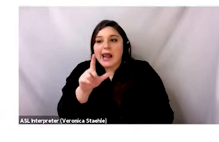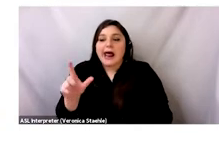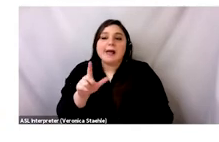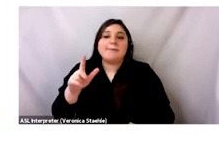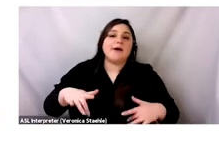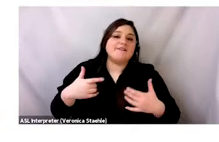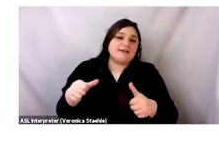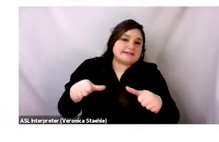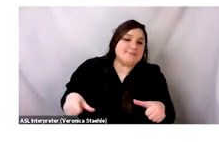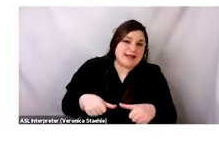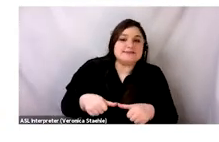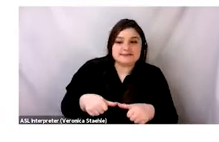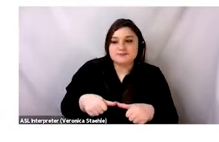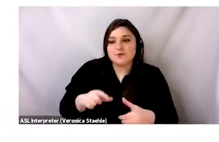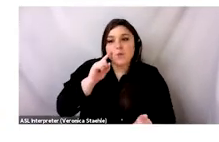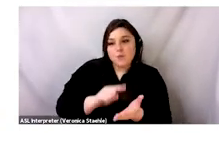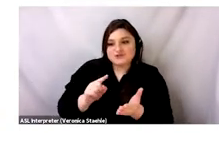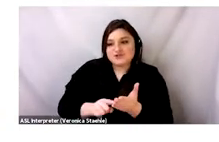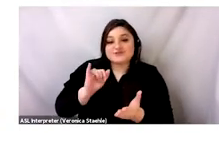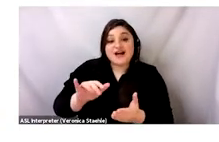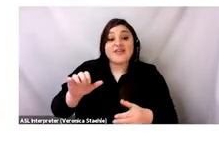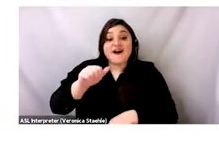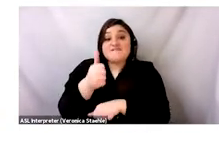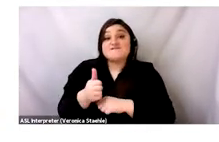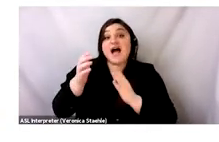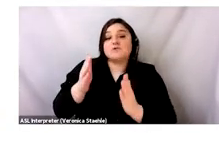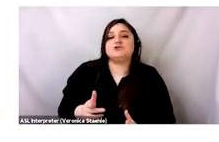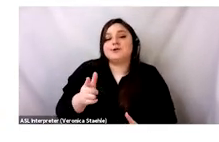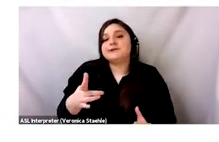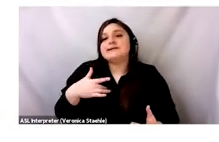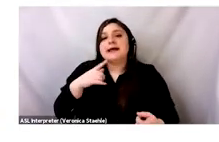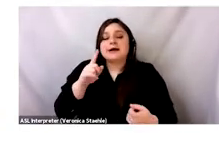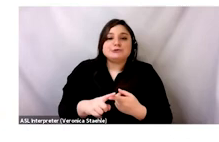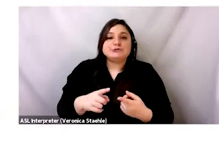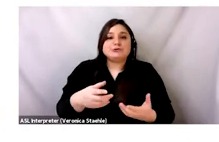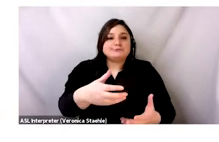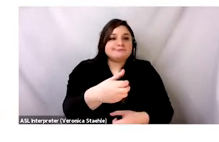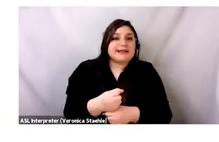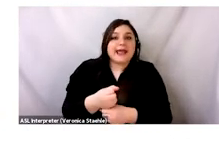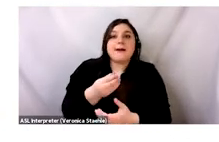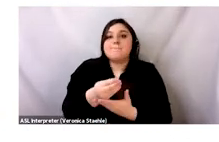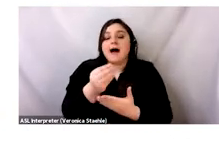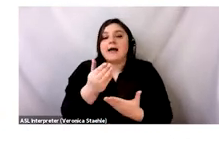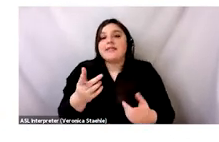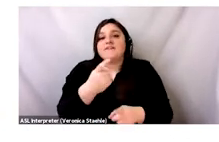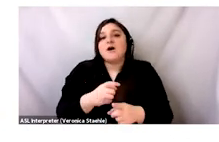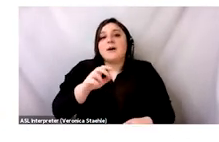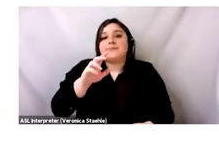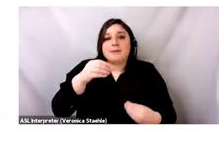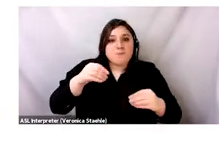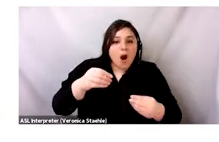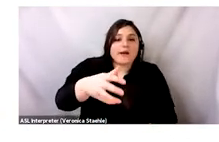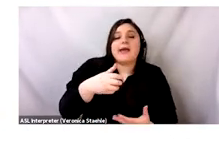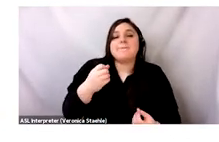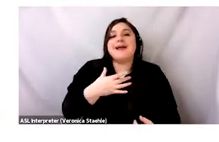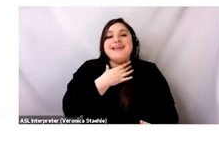experimental retail environment, a styling library, and then also an event space. So the founder, Maui, he rehabilitates a lot